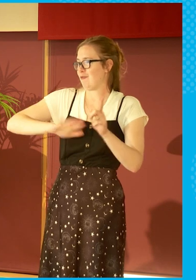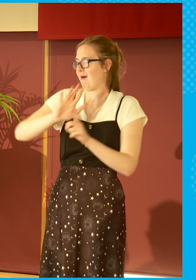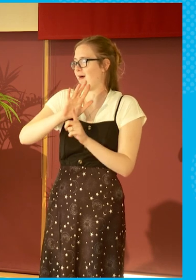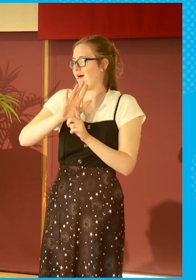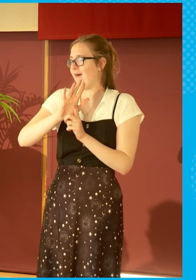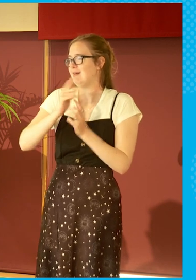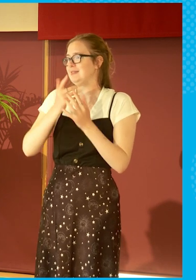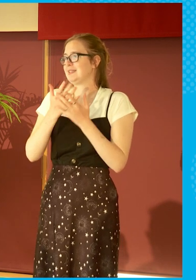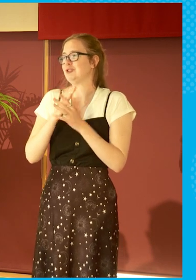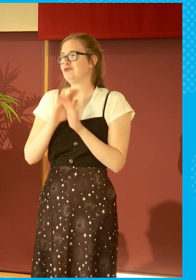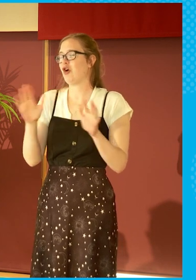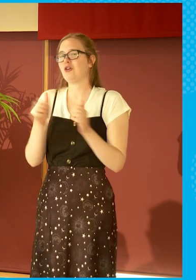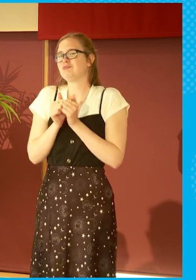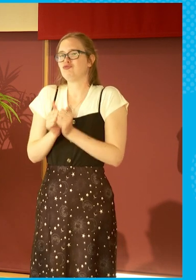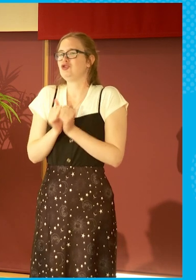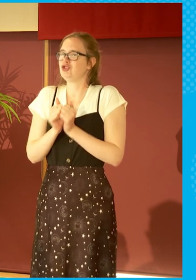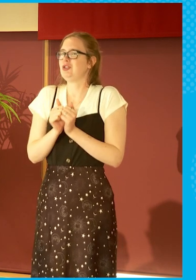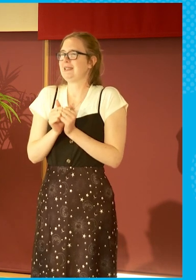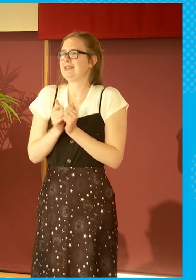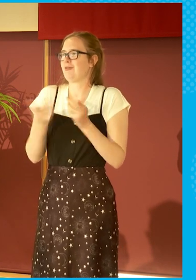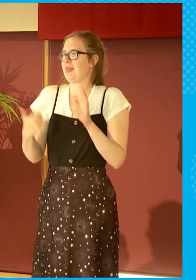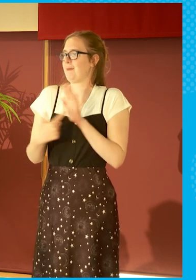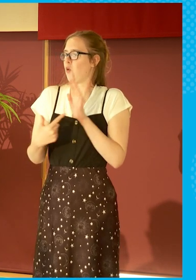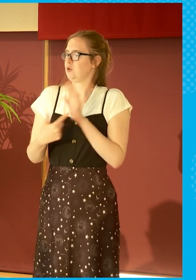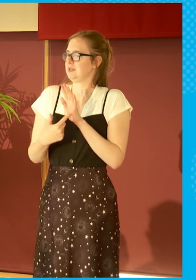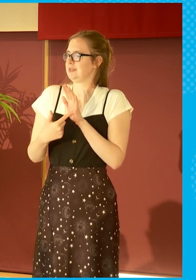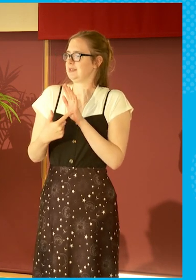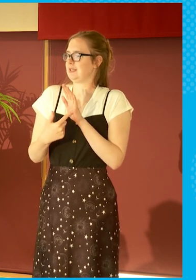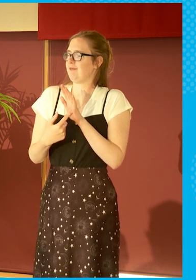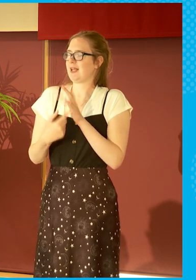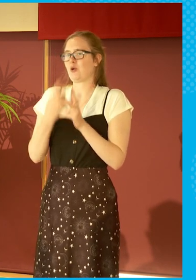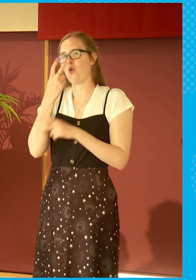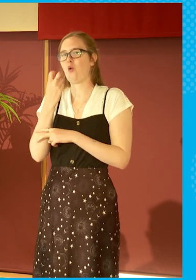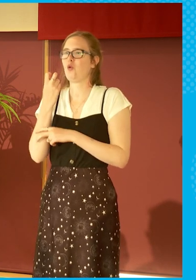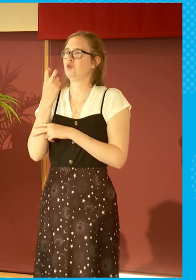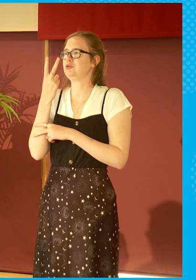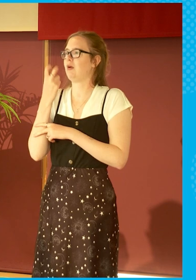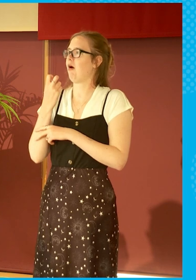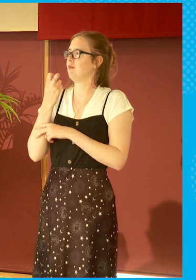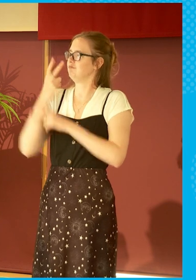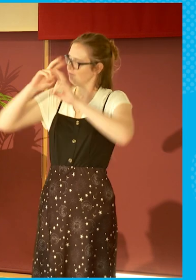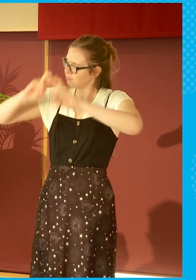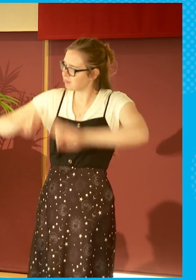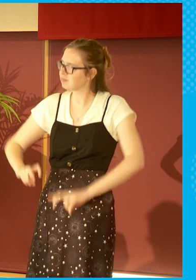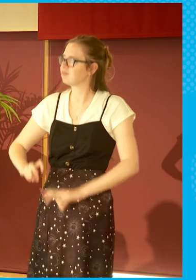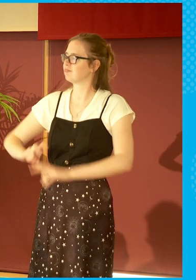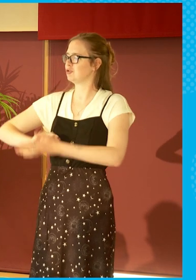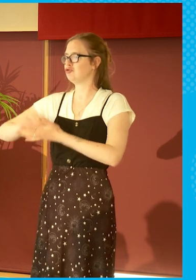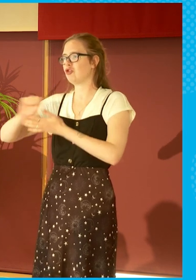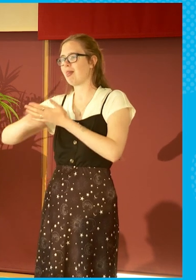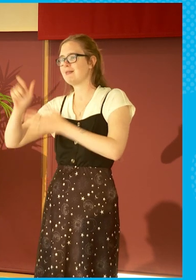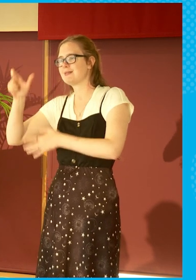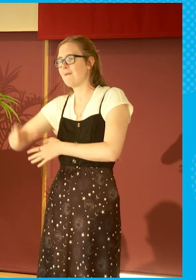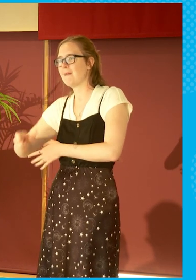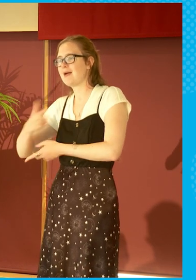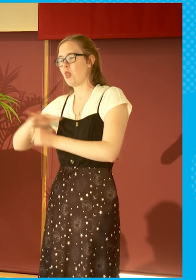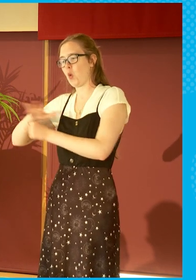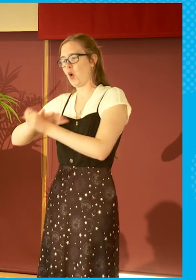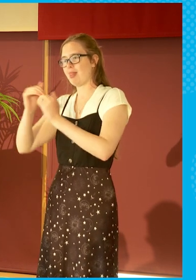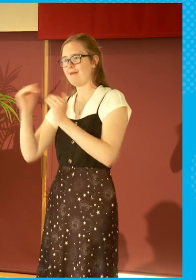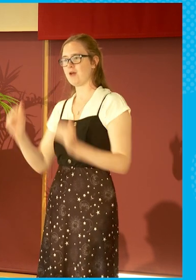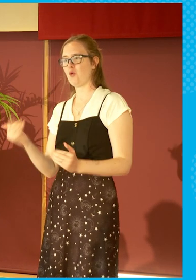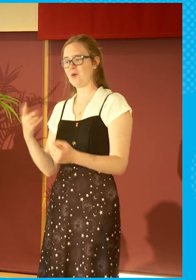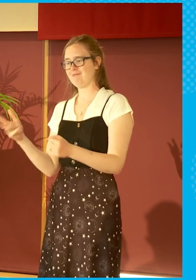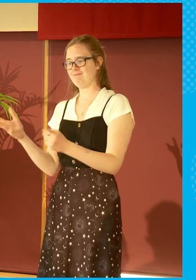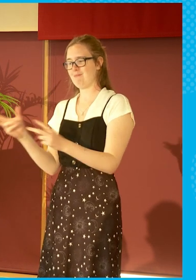Maybe not an appreciation of the importance of old fashioned investigative journalism, particularly at a local level. And that, as we know, is